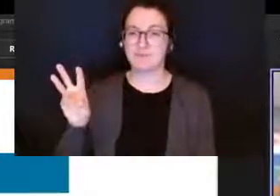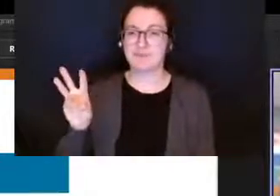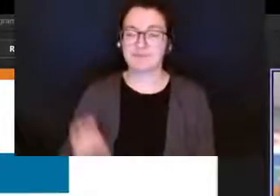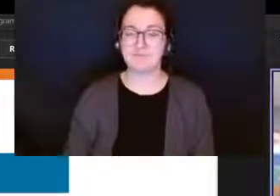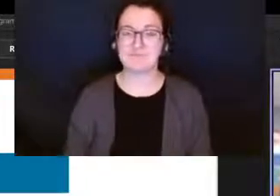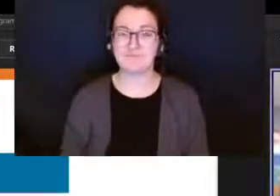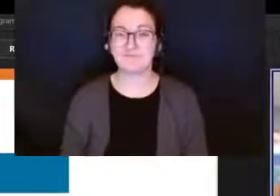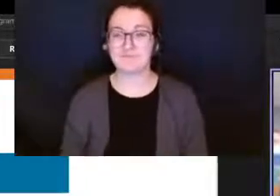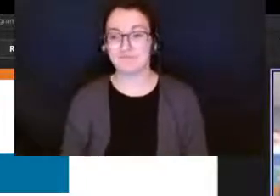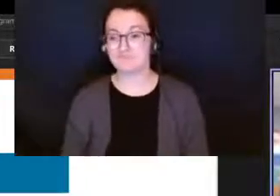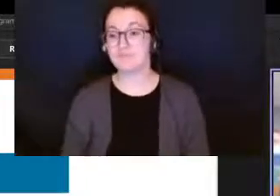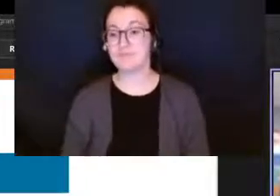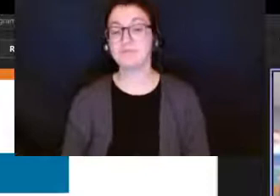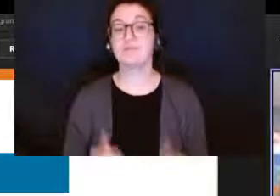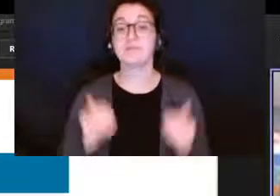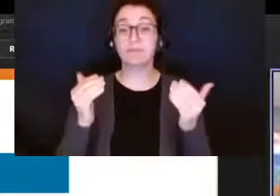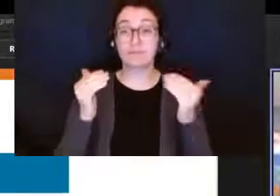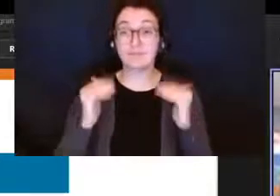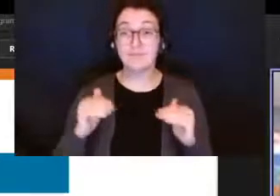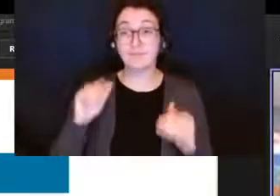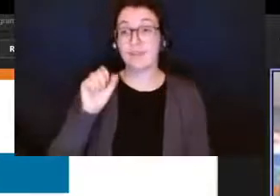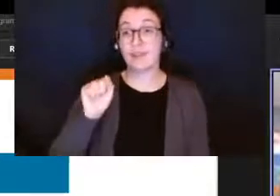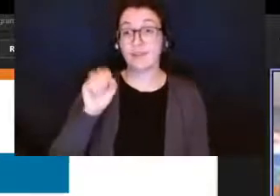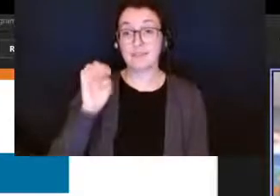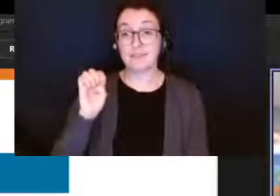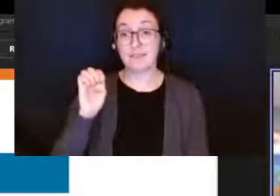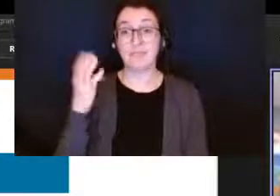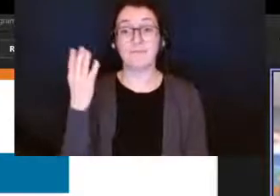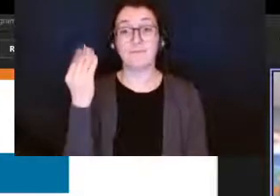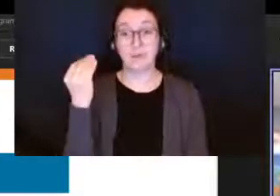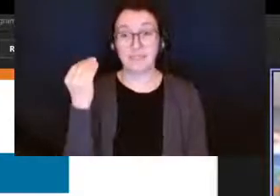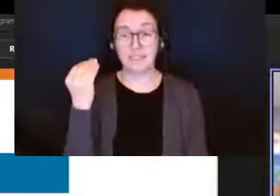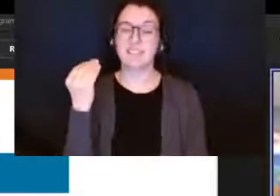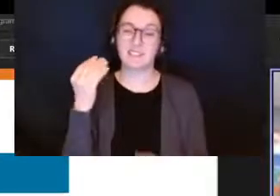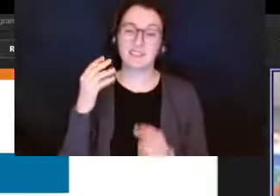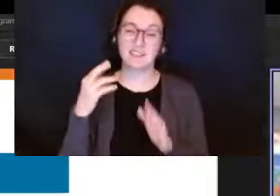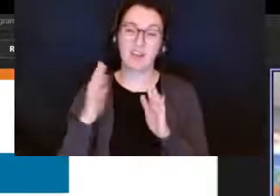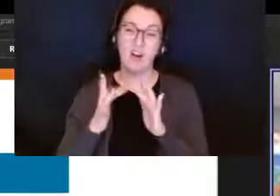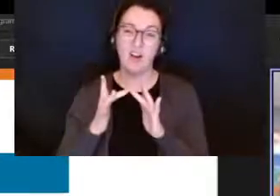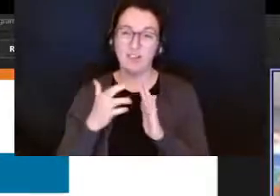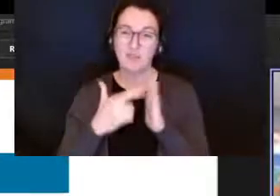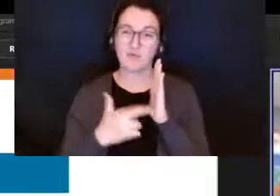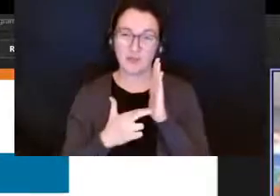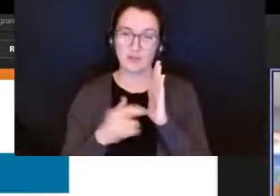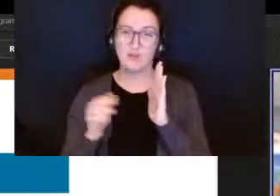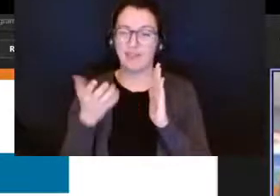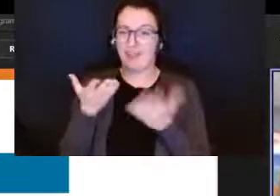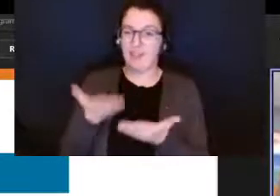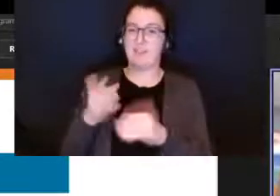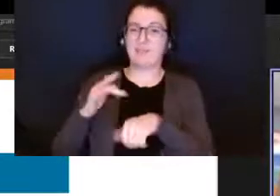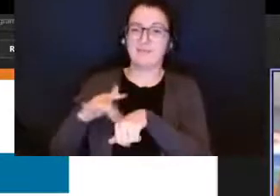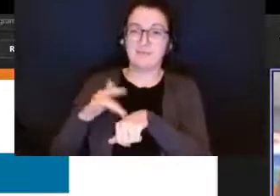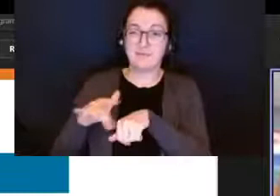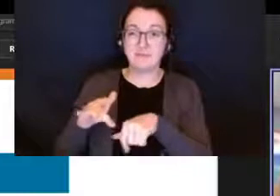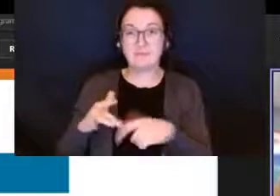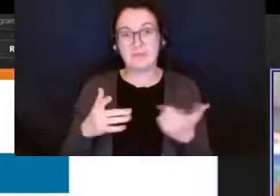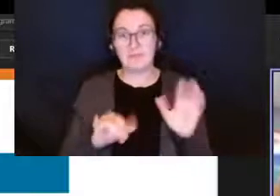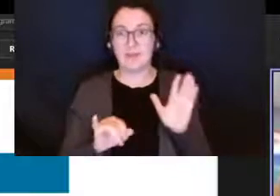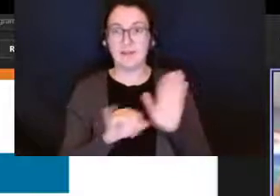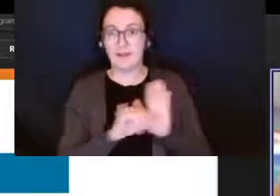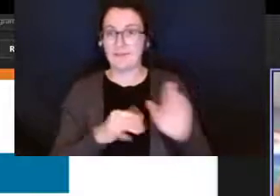the sc14 is part of the online registration process again will involve self-identifying your child with special needs